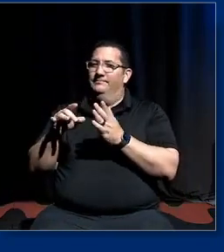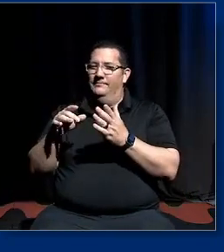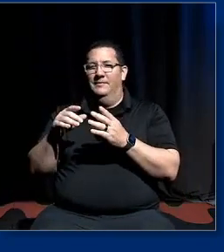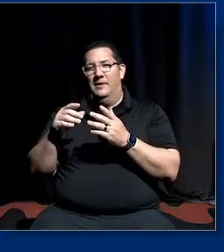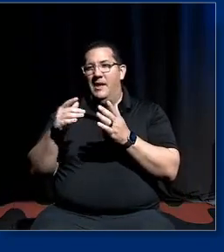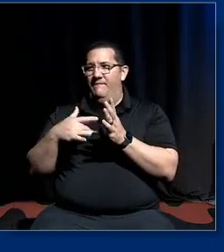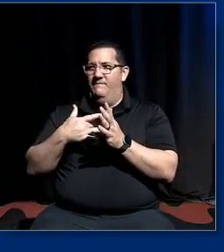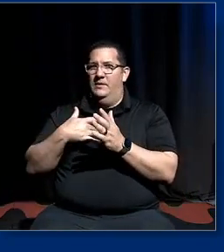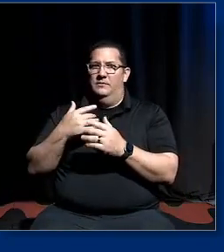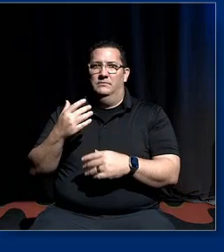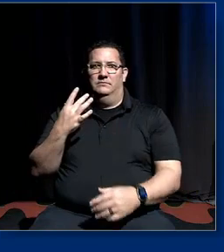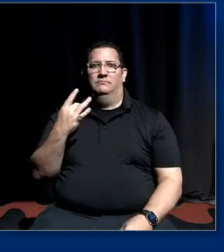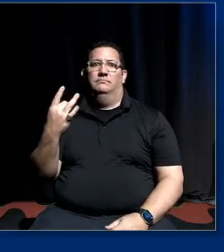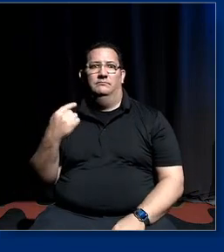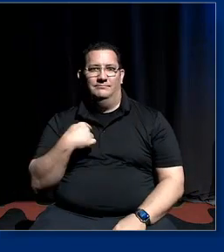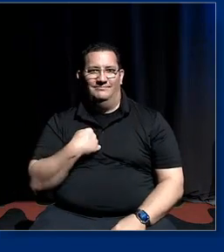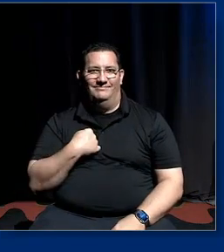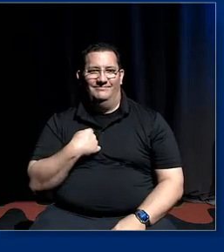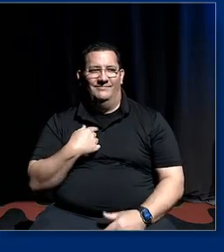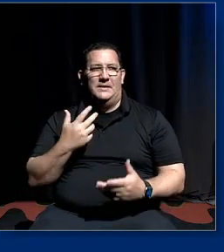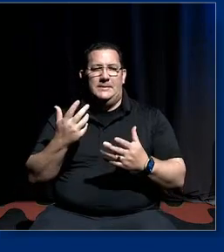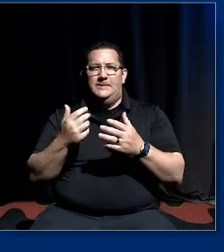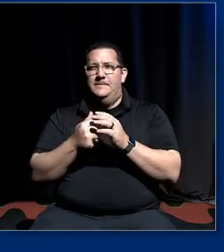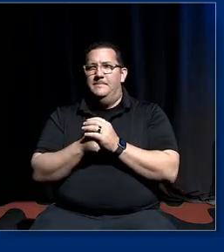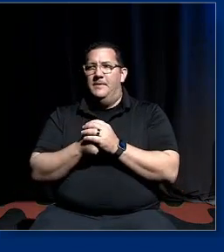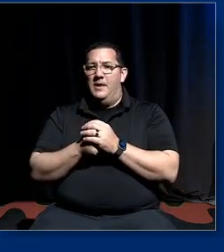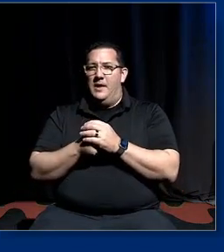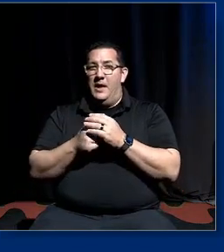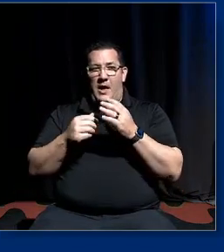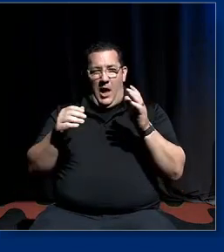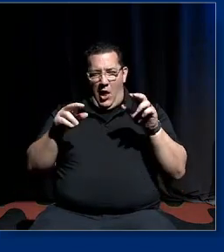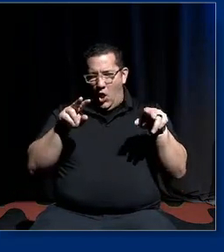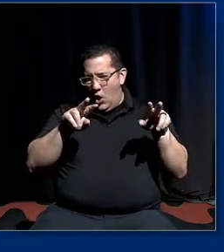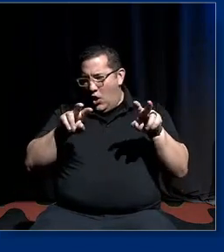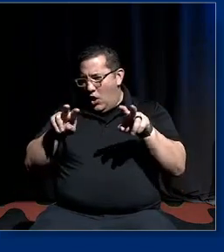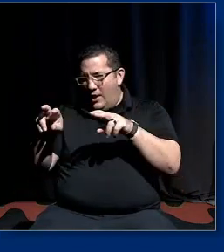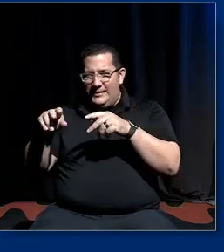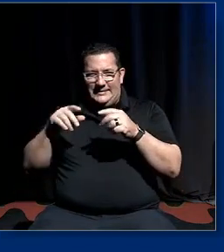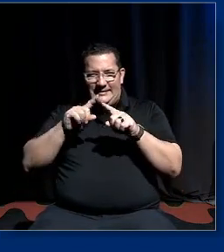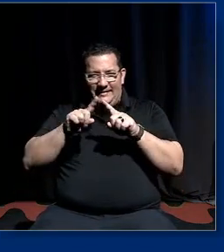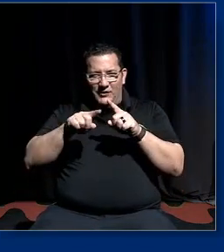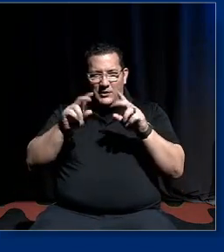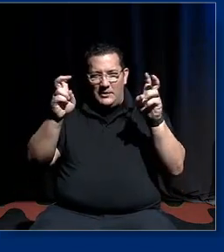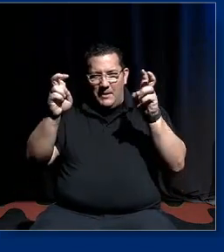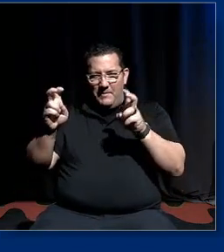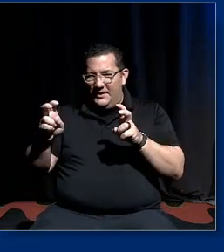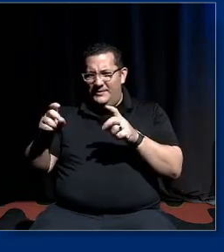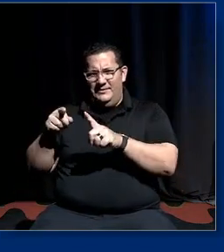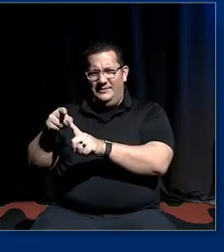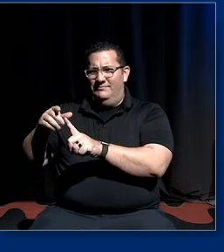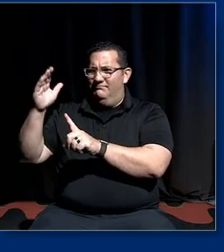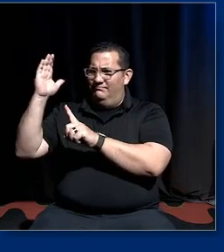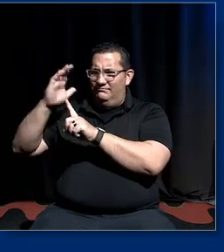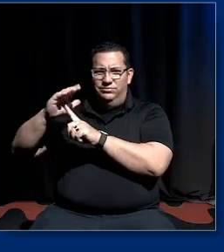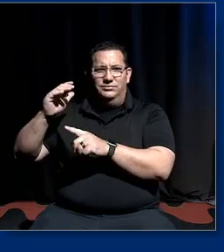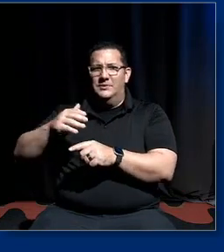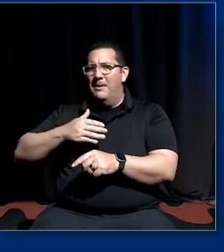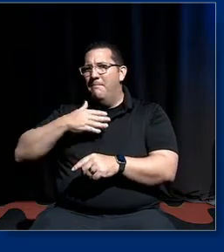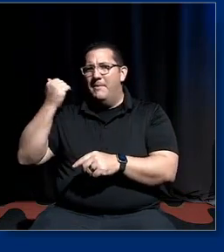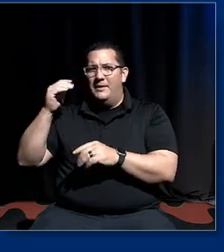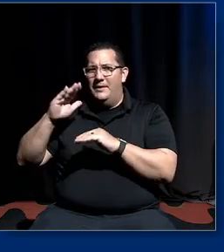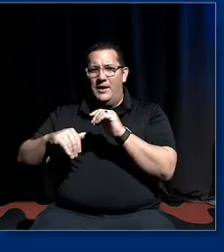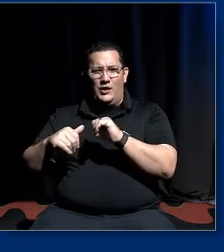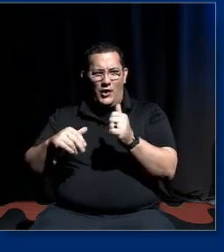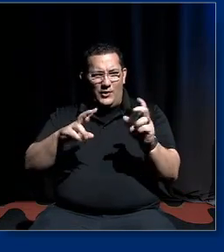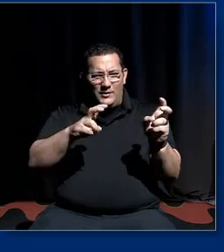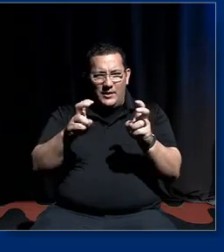of selected me it was just better than everything else i'd ever come across um the the the the key concepts in